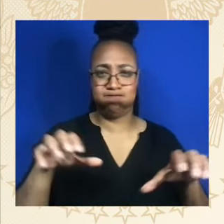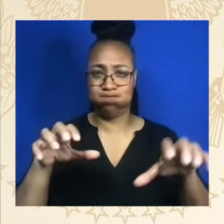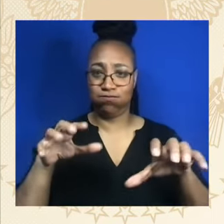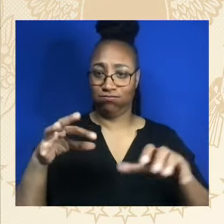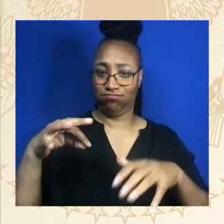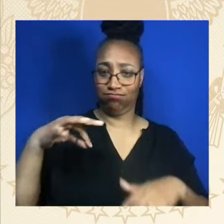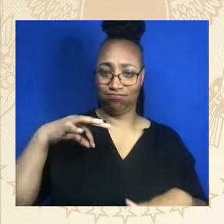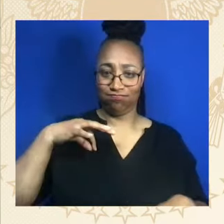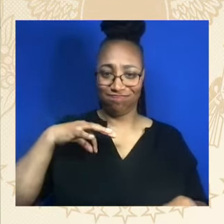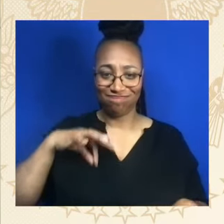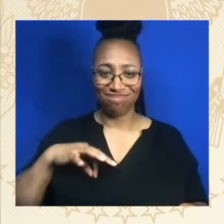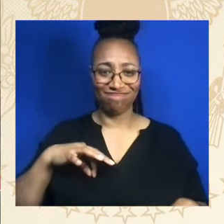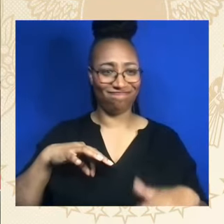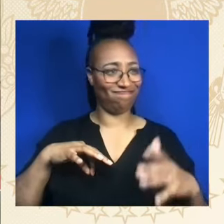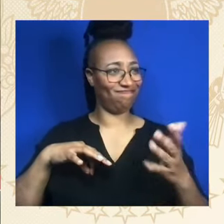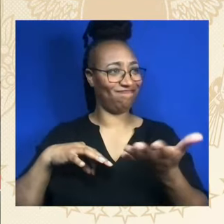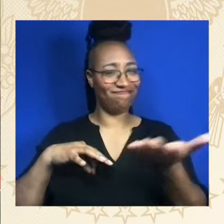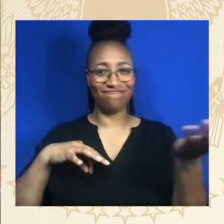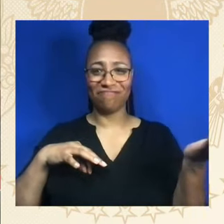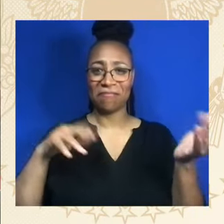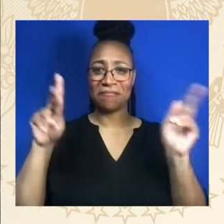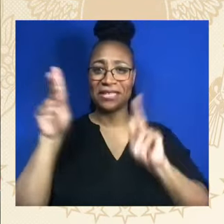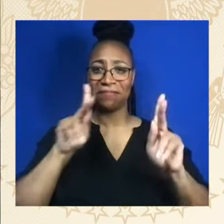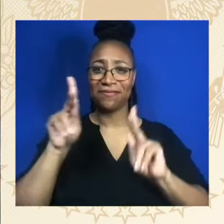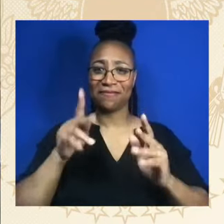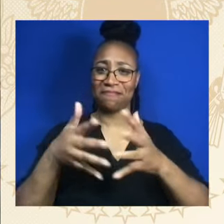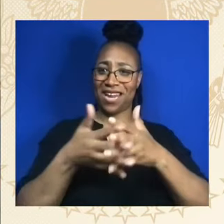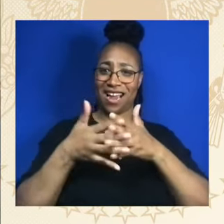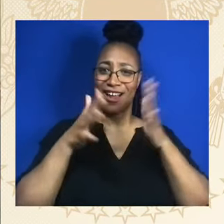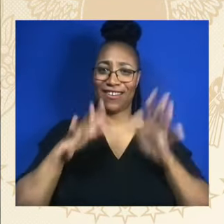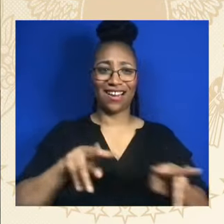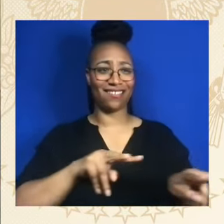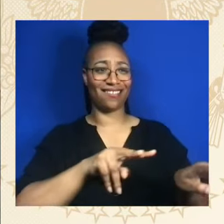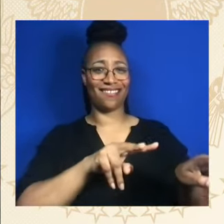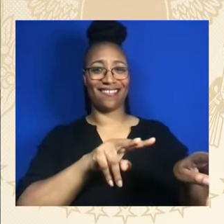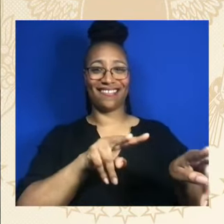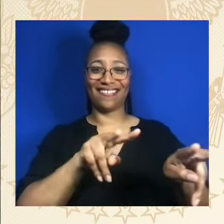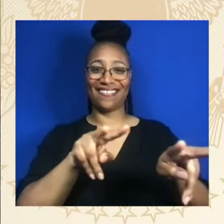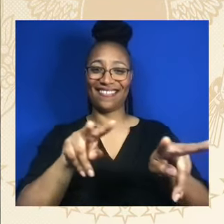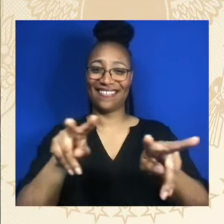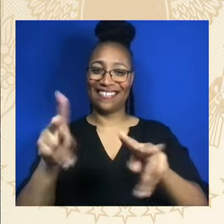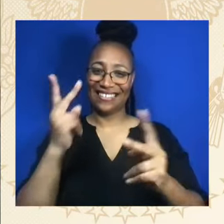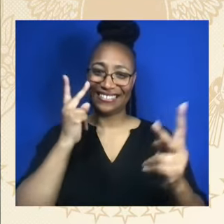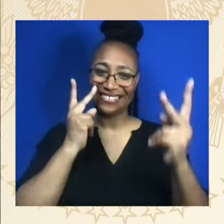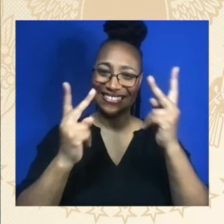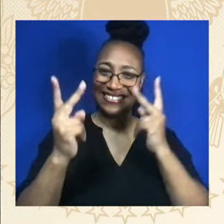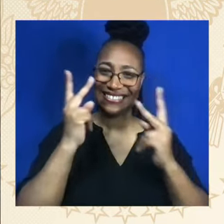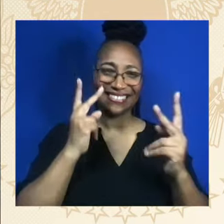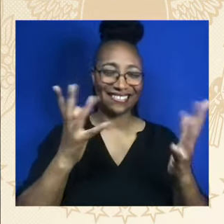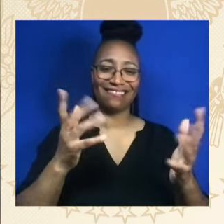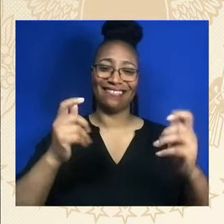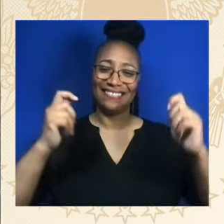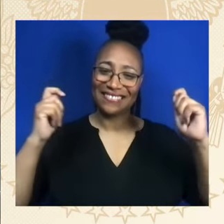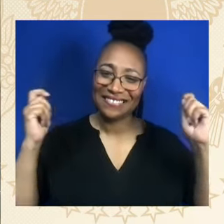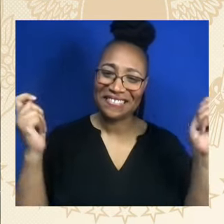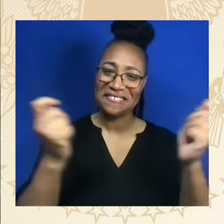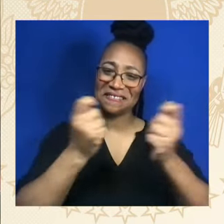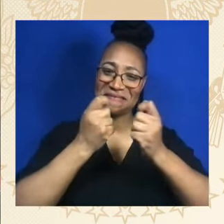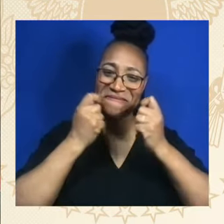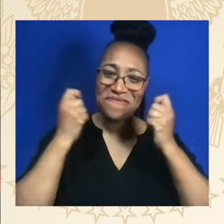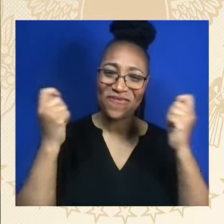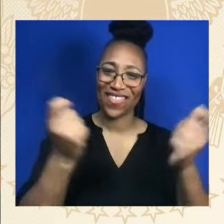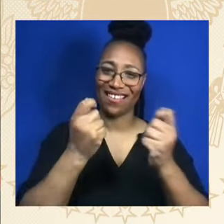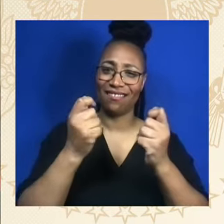legends whose words and their work inspire millions and